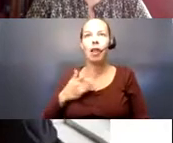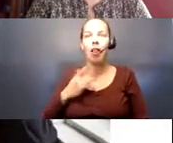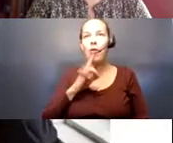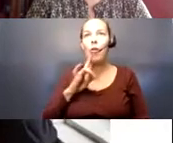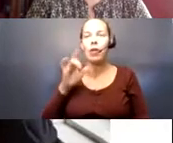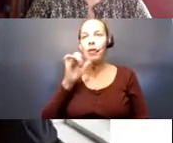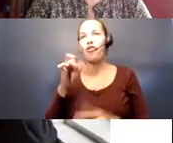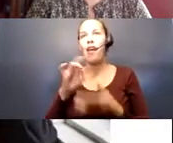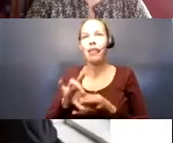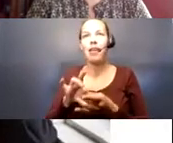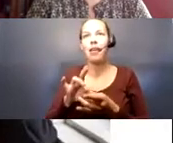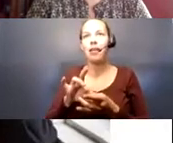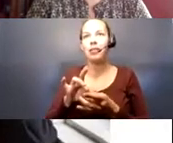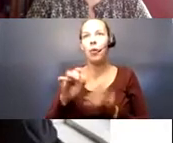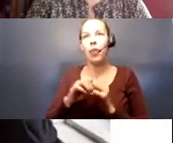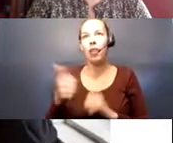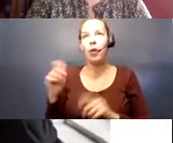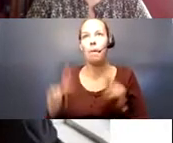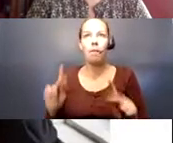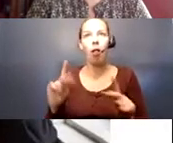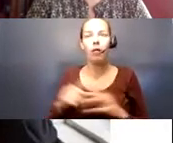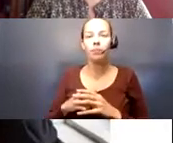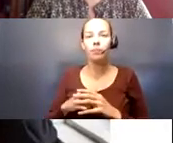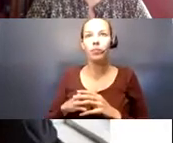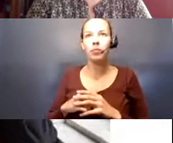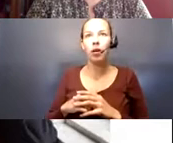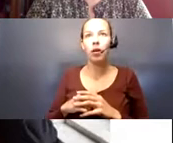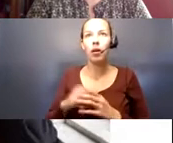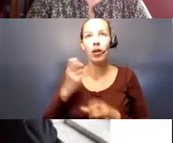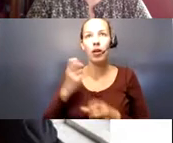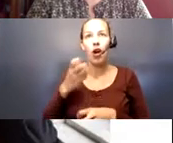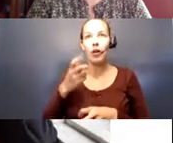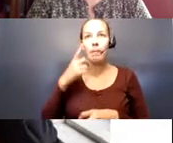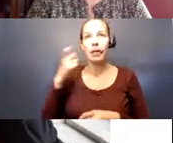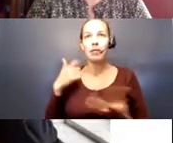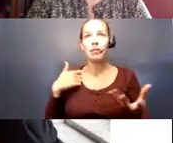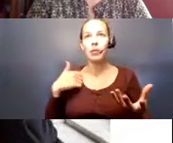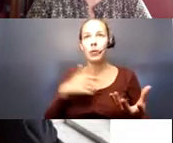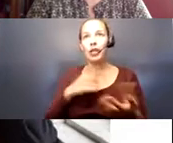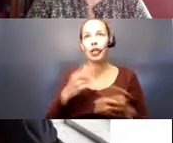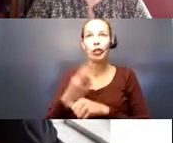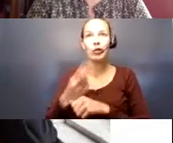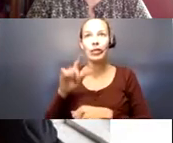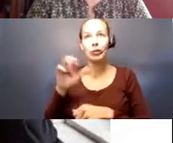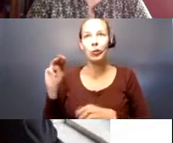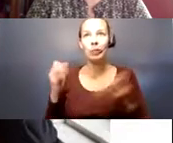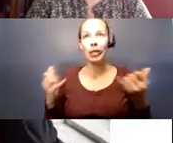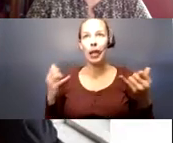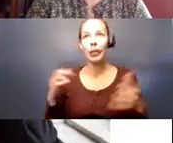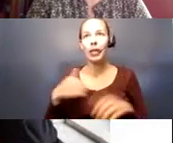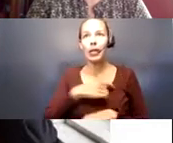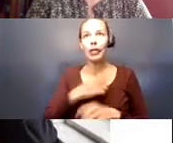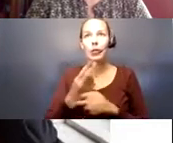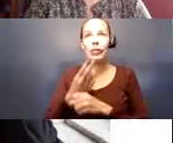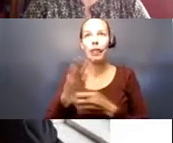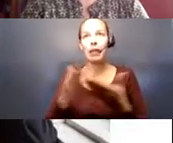connected and in connection with other people. You know, it's hard because, you know, we're using Zoom today. We can use things like Zoom